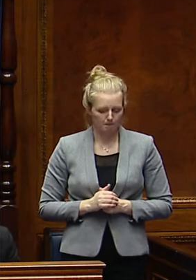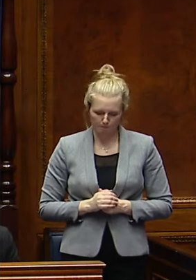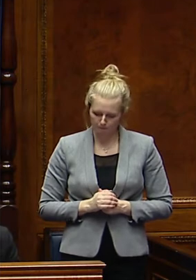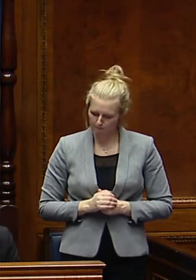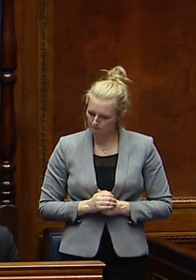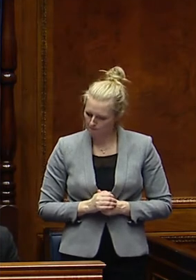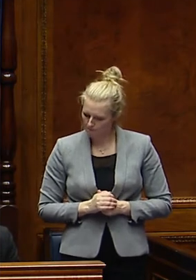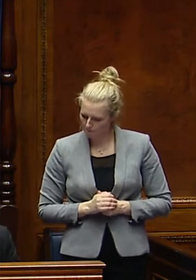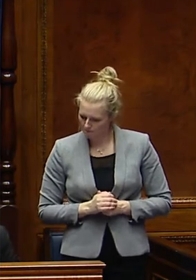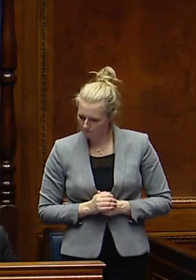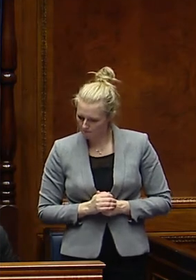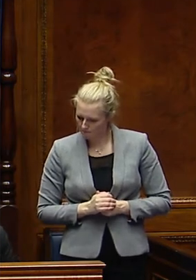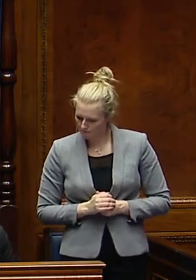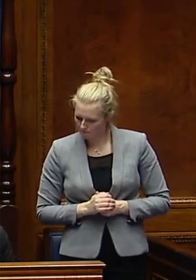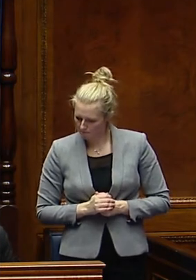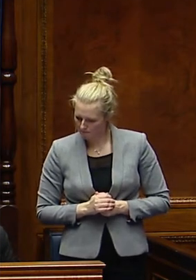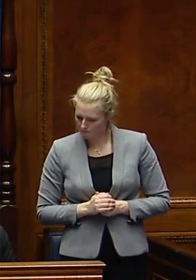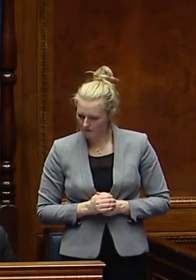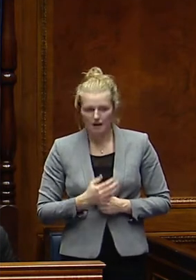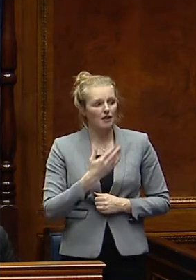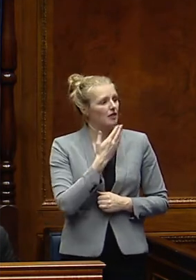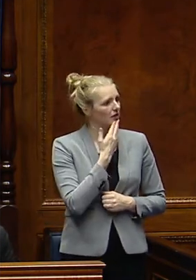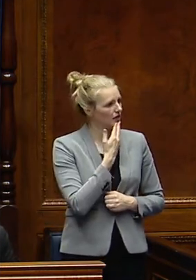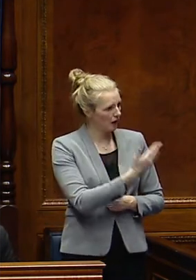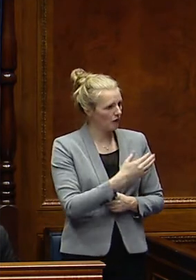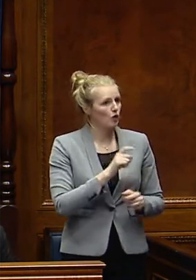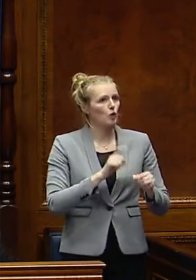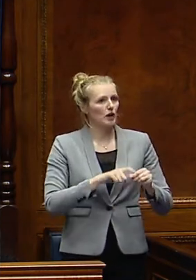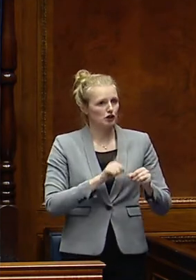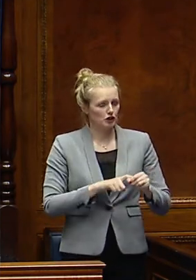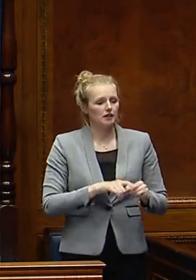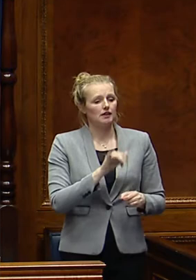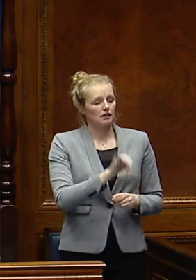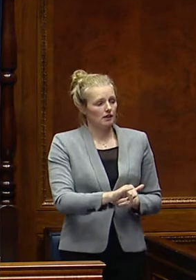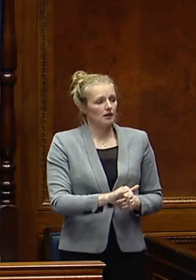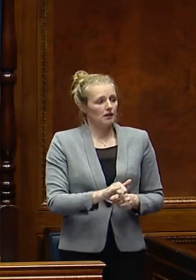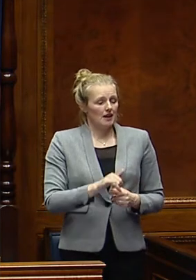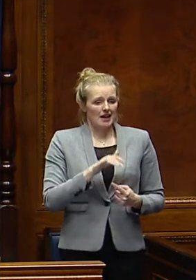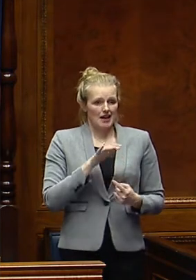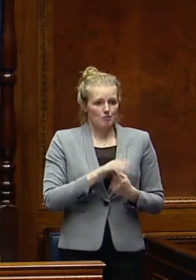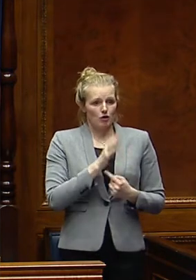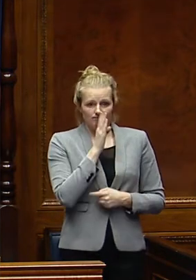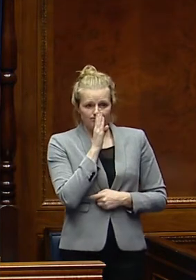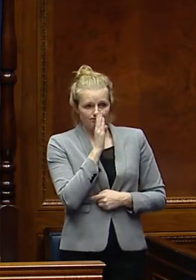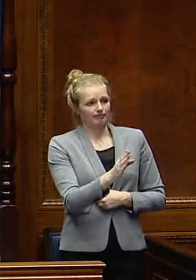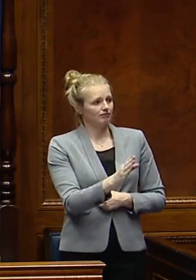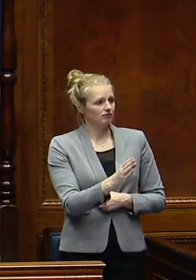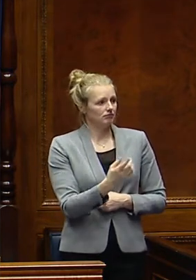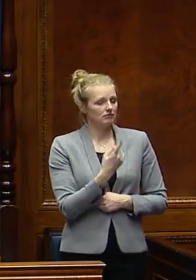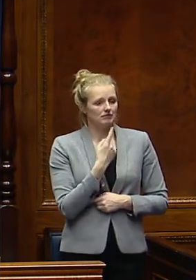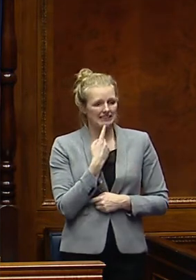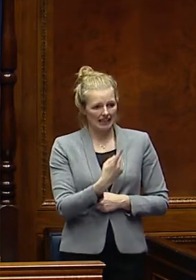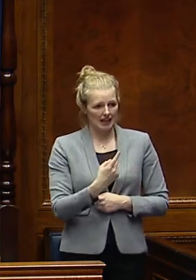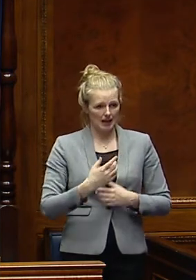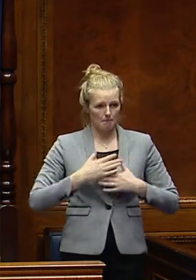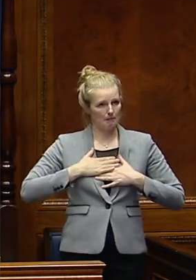Thank you for your question. I suppose from the outset it is to set out that as an